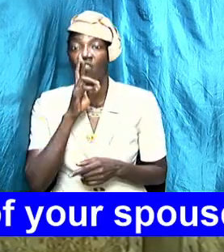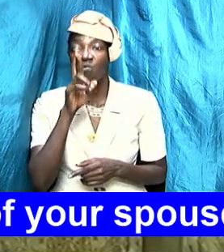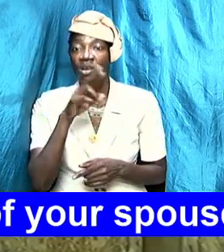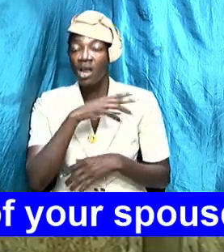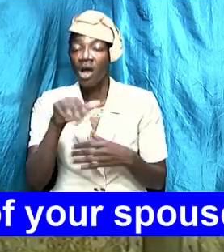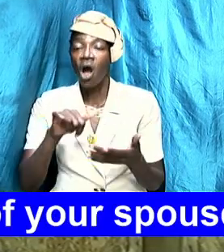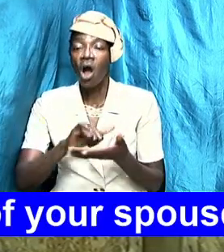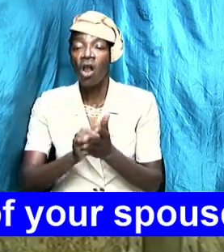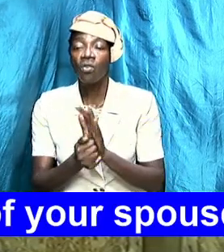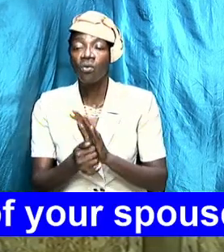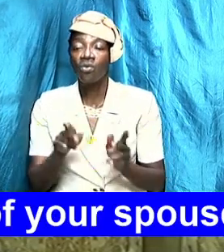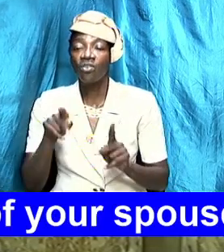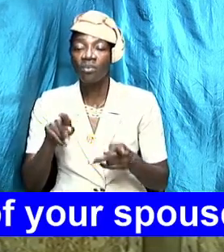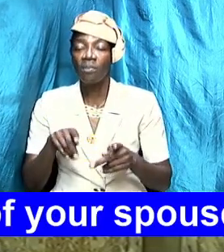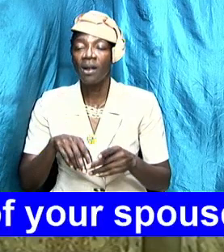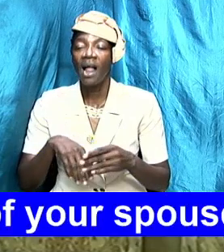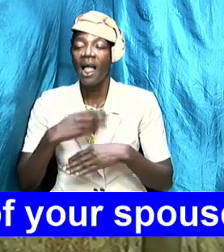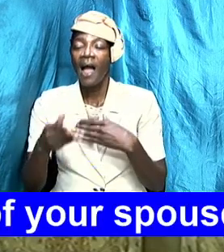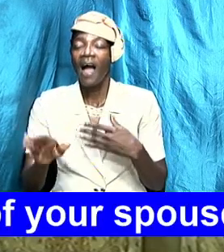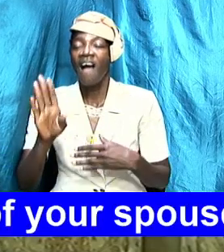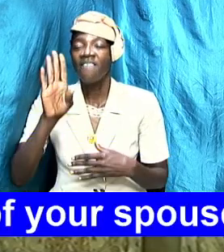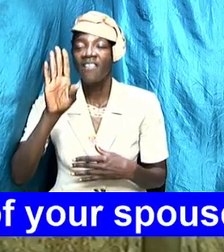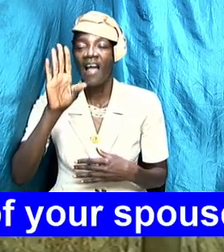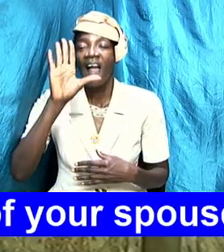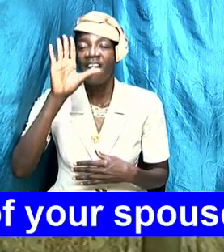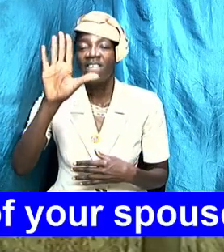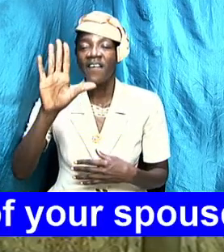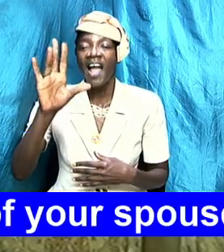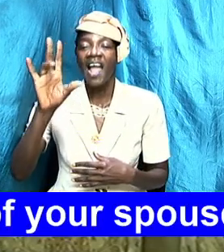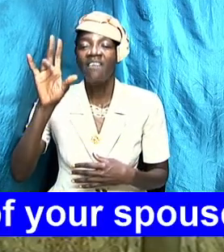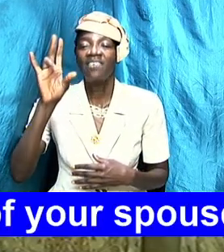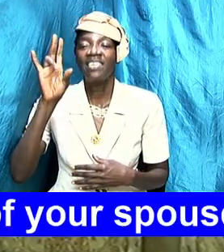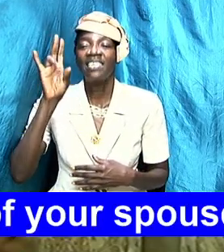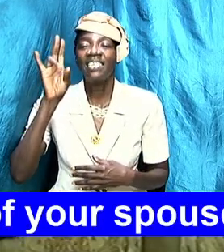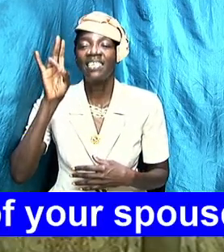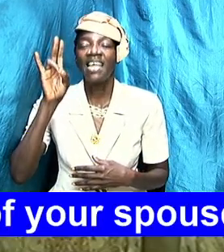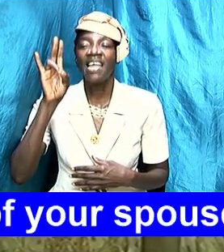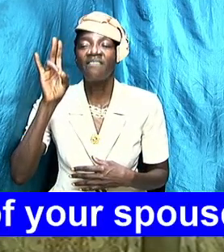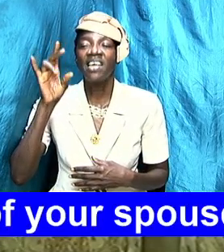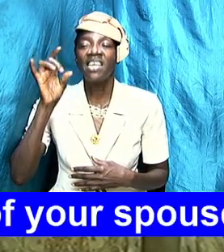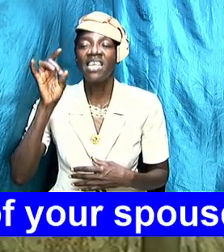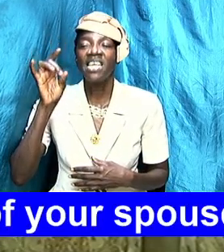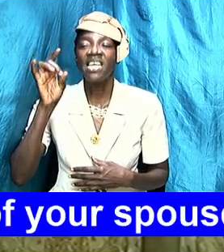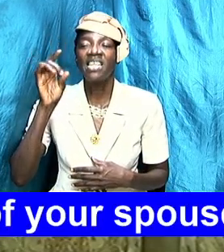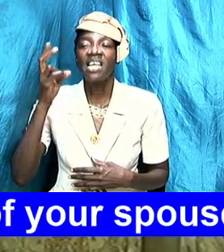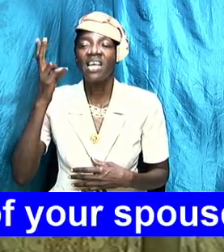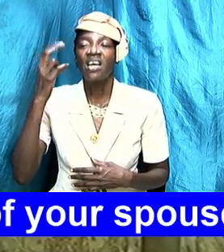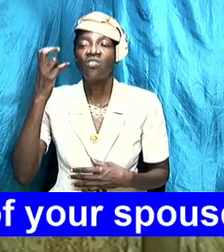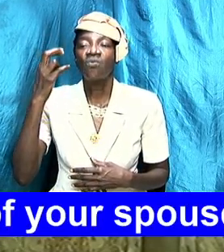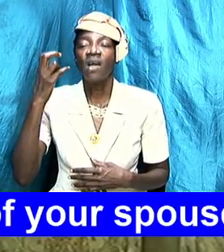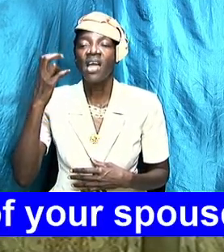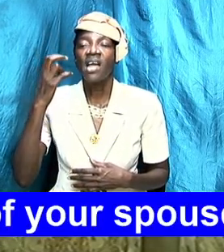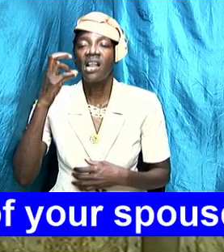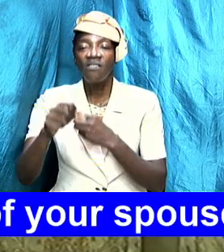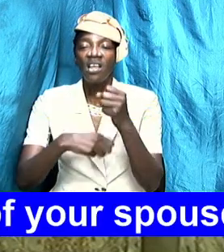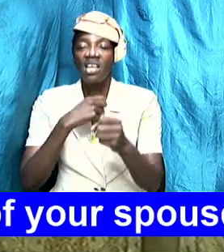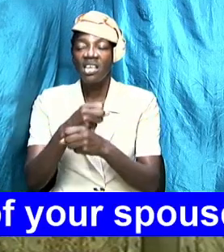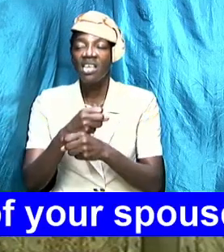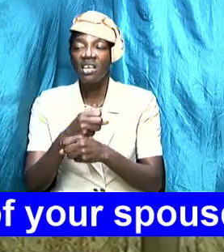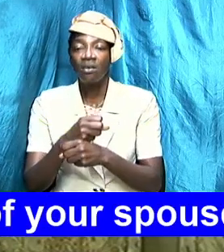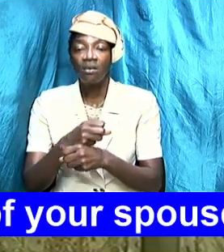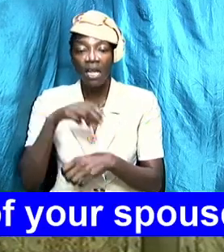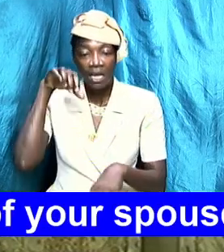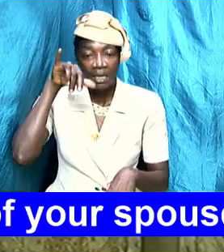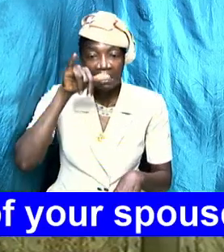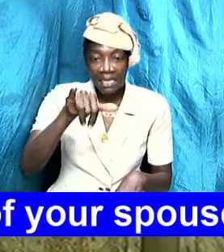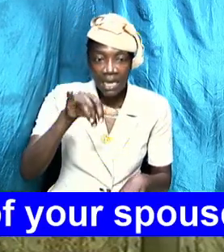those people that after five and seven and eight and ten and twelve years of marriage still searching for a perfect husband